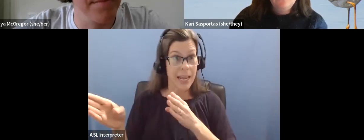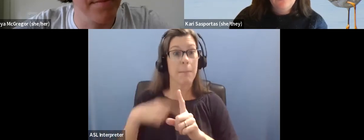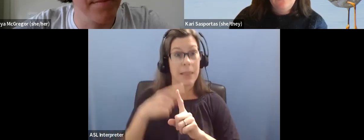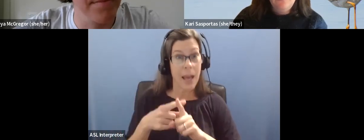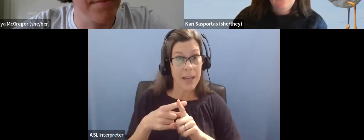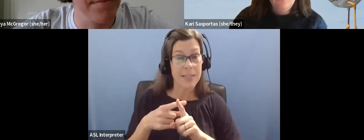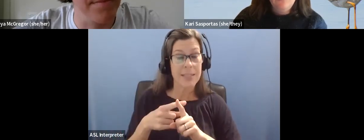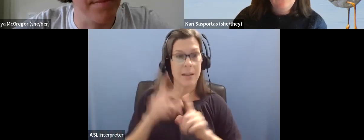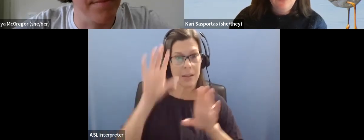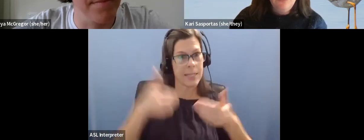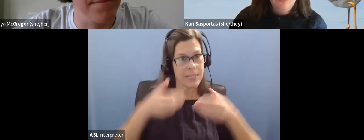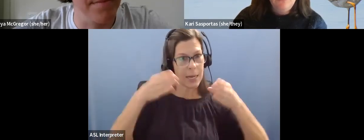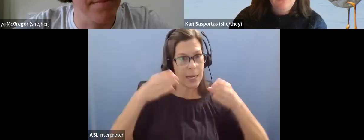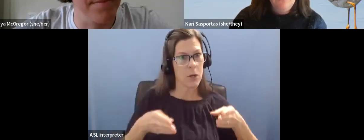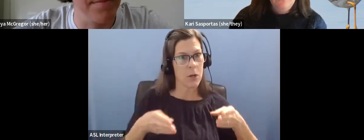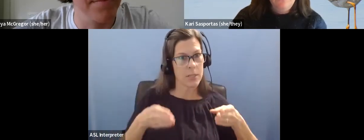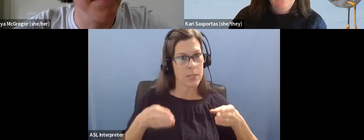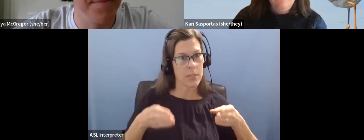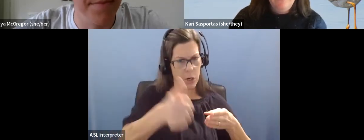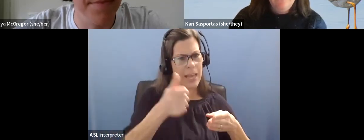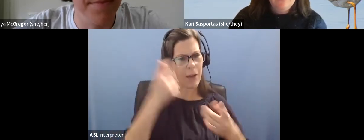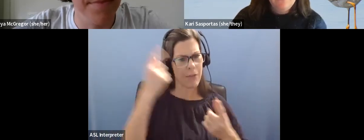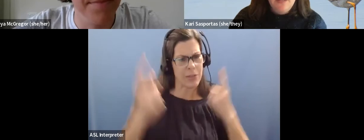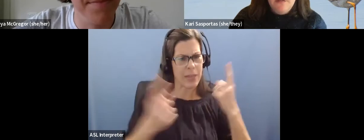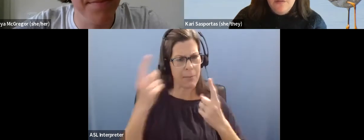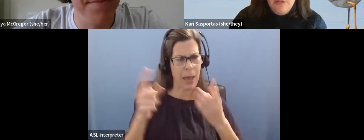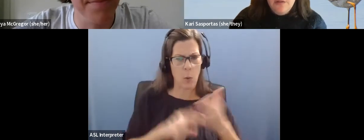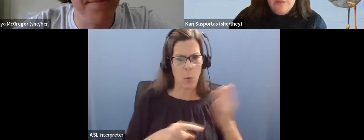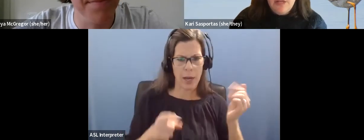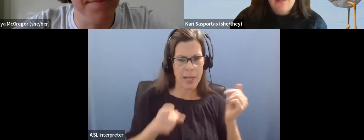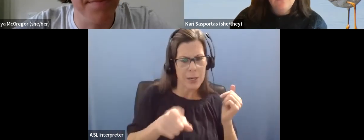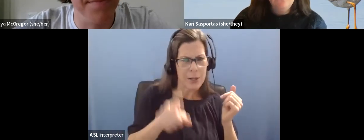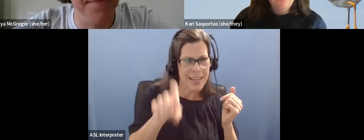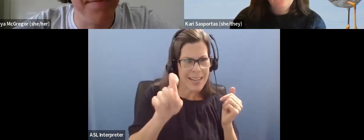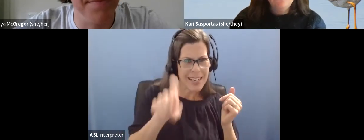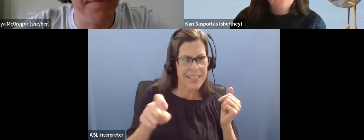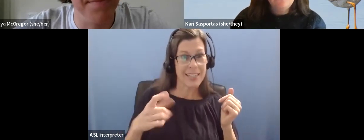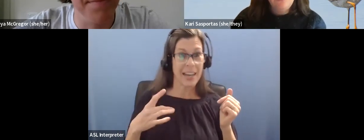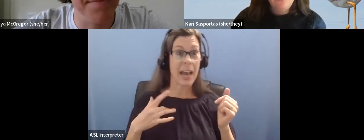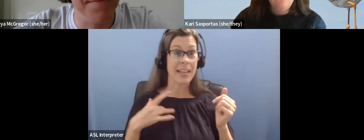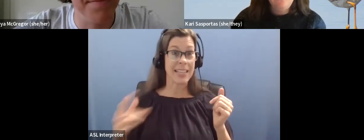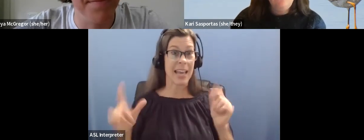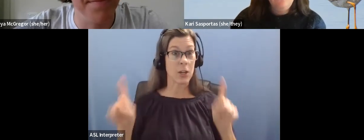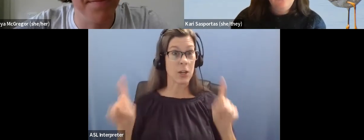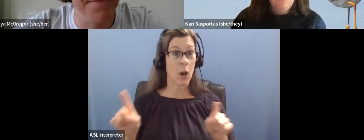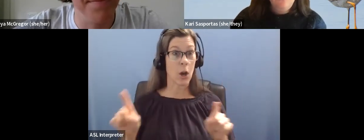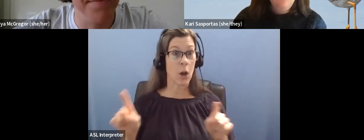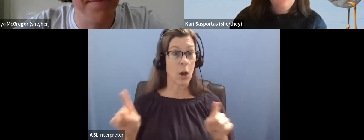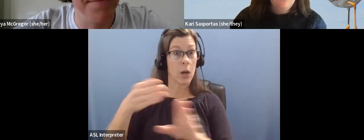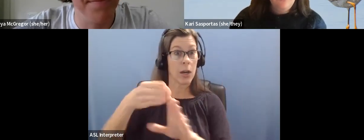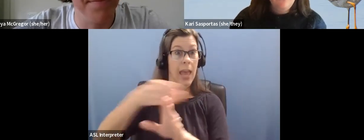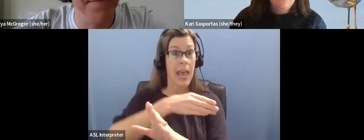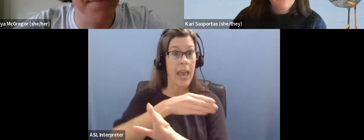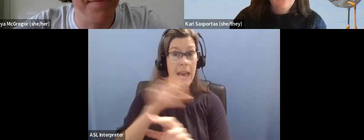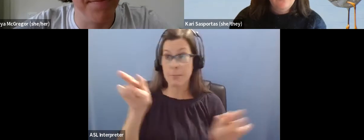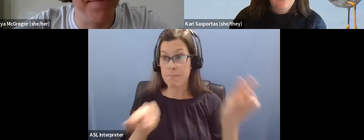to really think about what you might need. Um, and like I said, I usually go scan out a location first ahead of time before